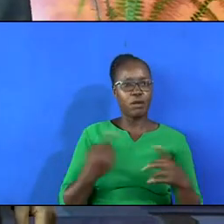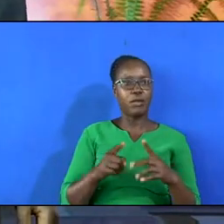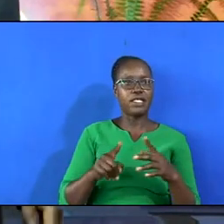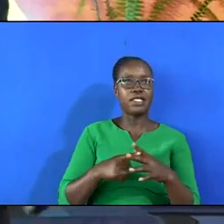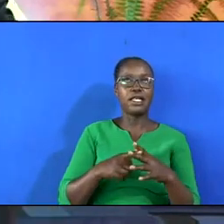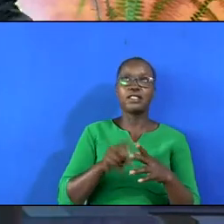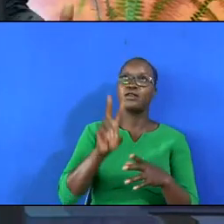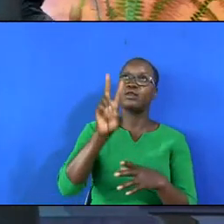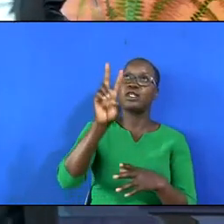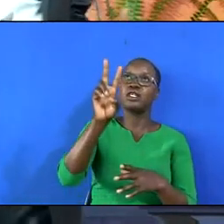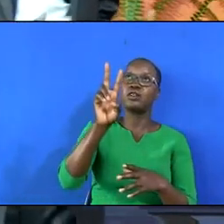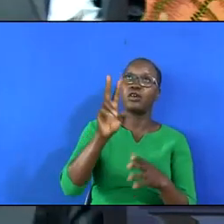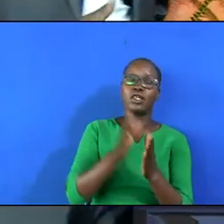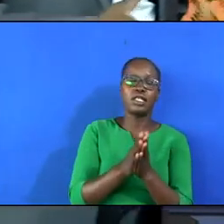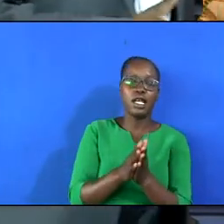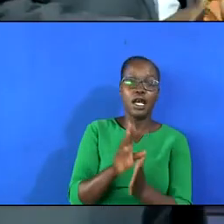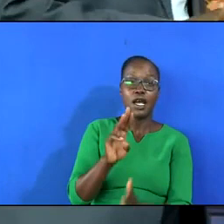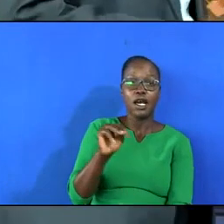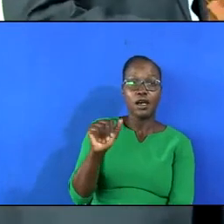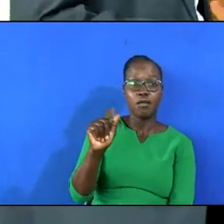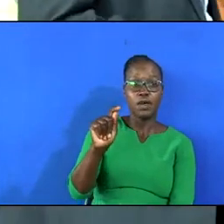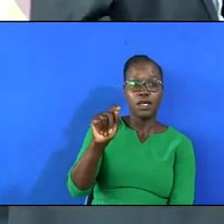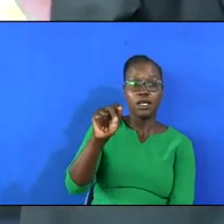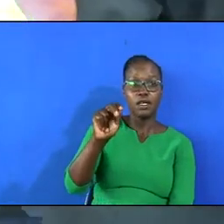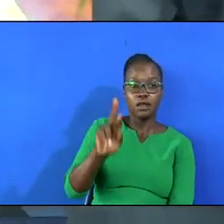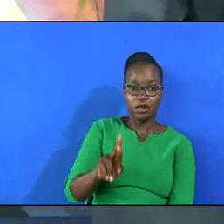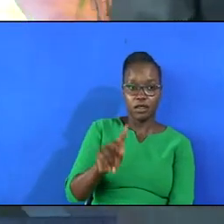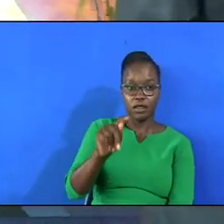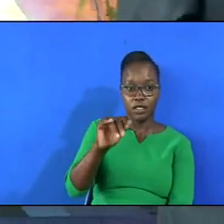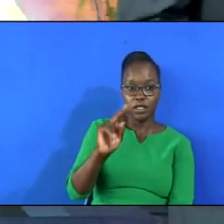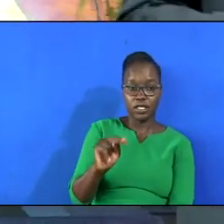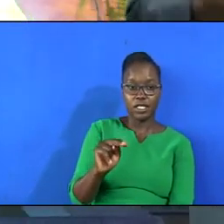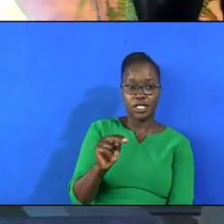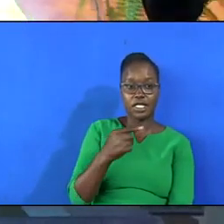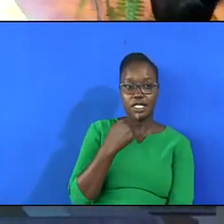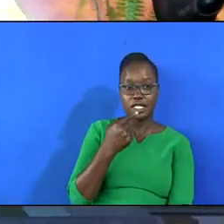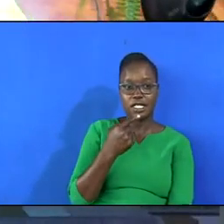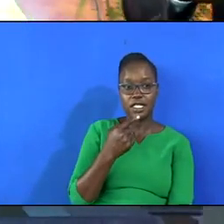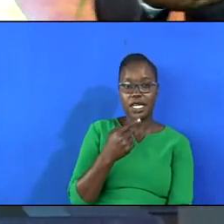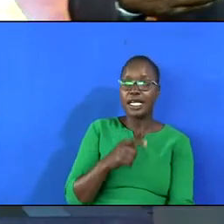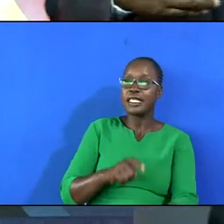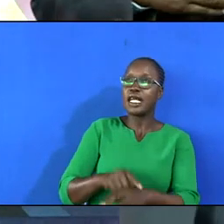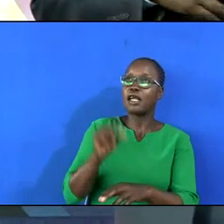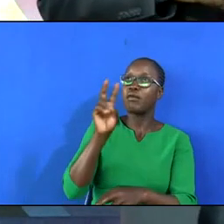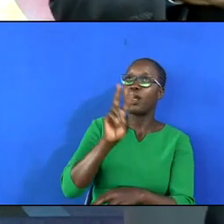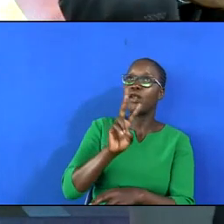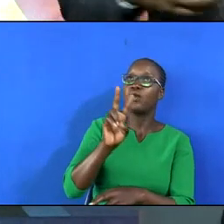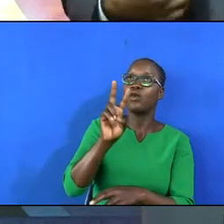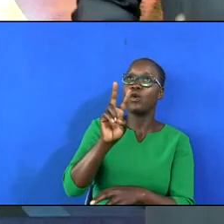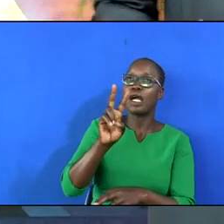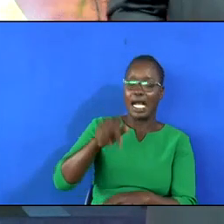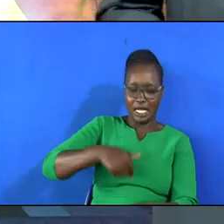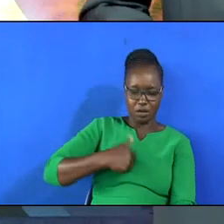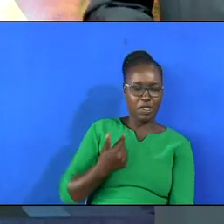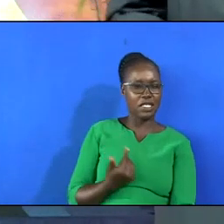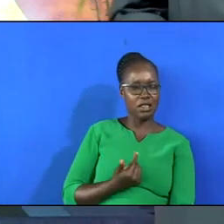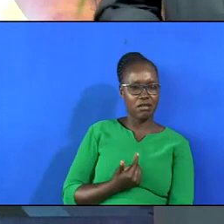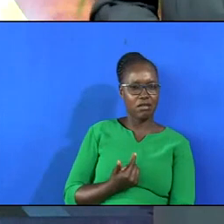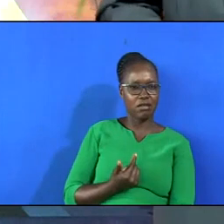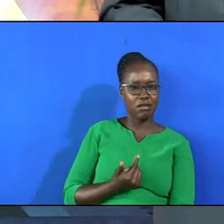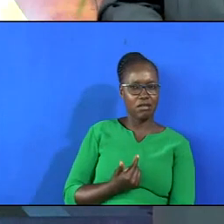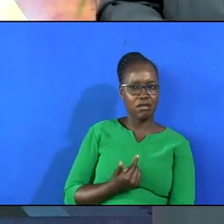That's why Martin Luther made that great statement. He said, when I look at myself,